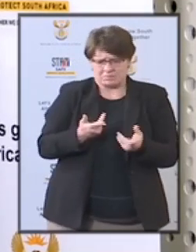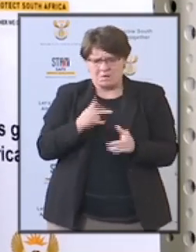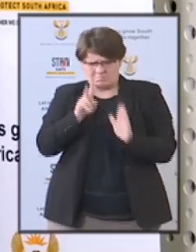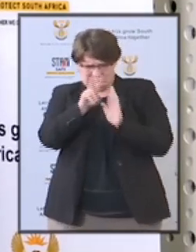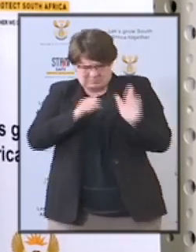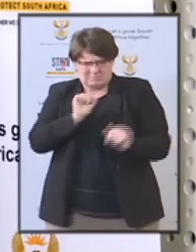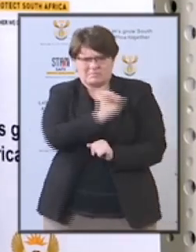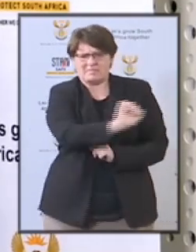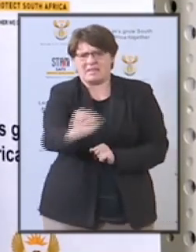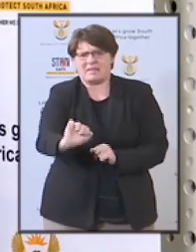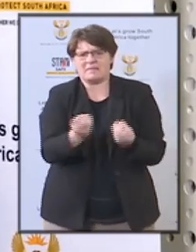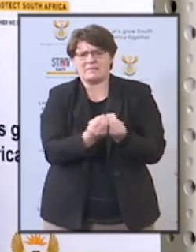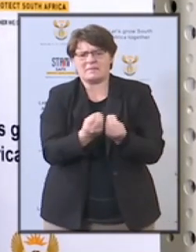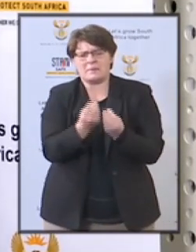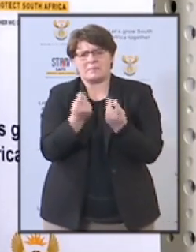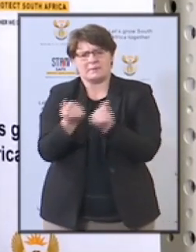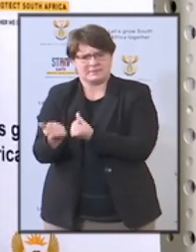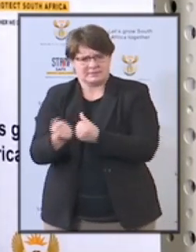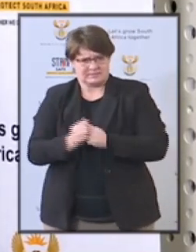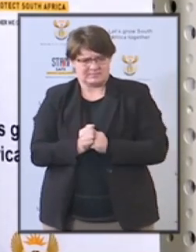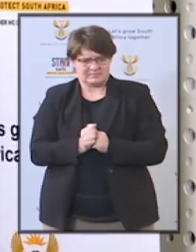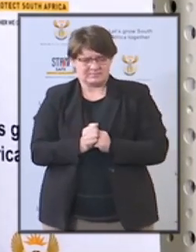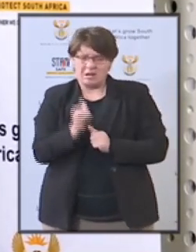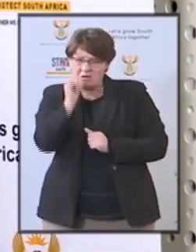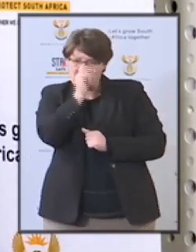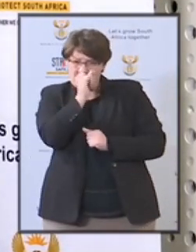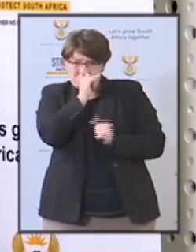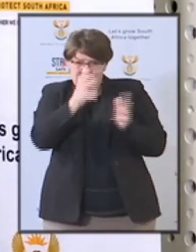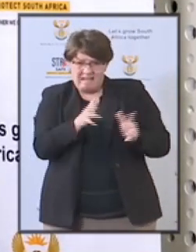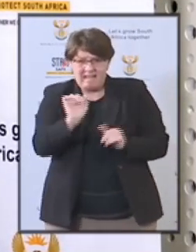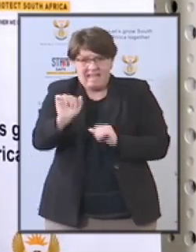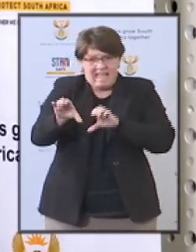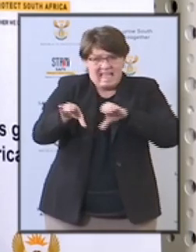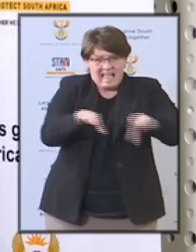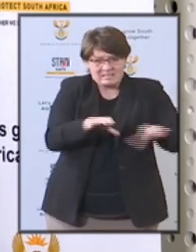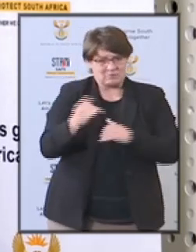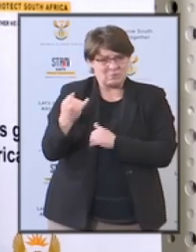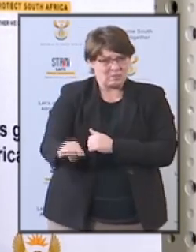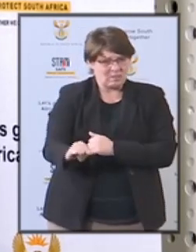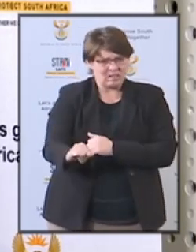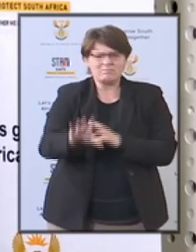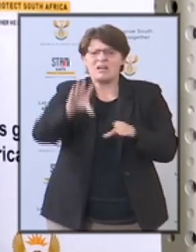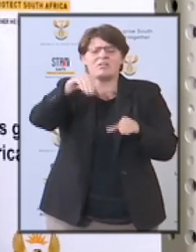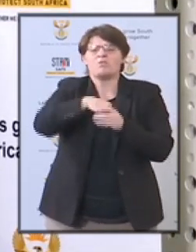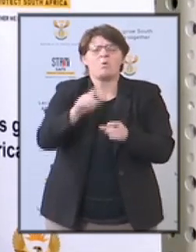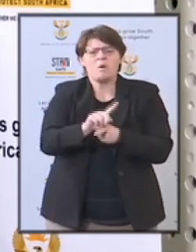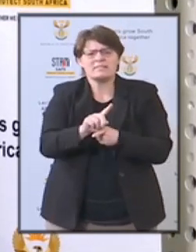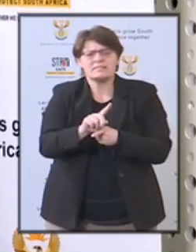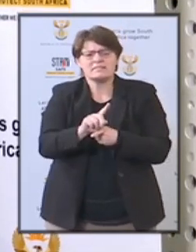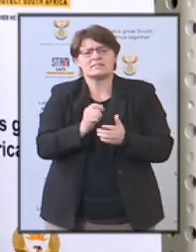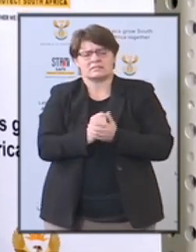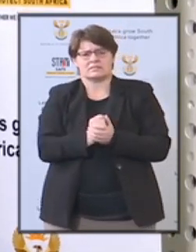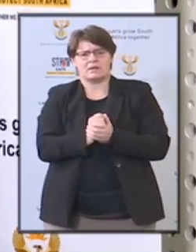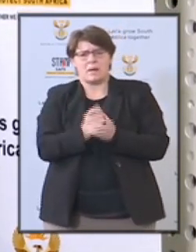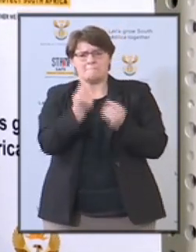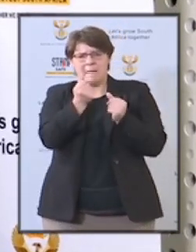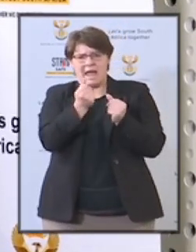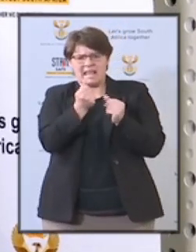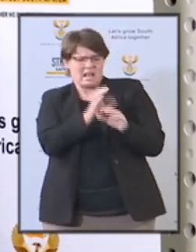Such criminals and immoral activities included inflating quoted prices,